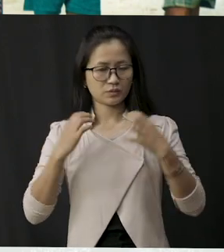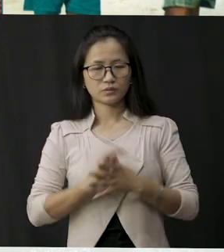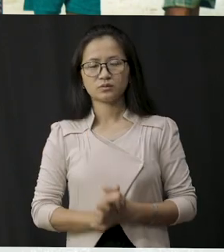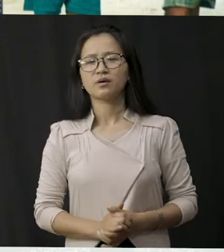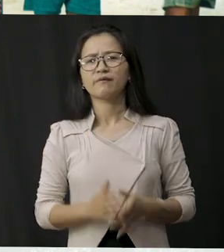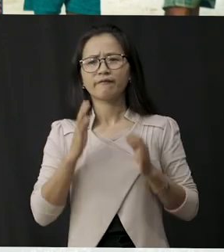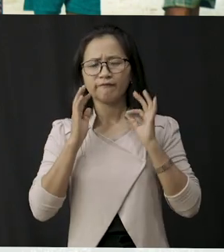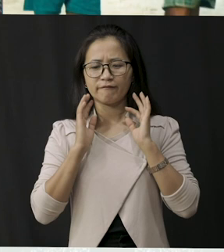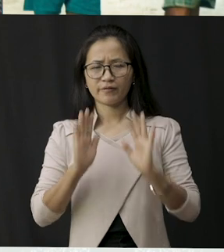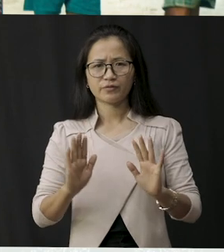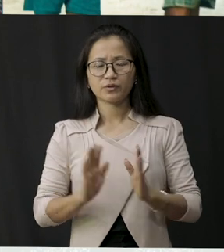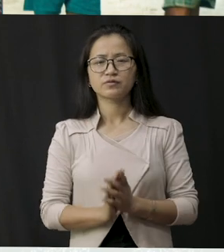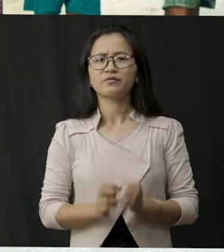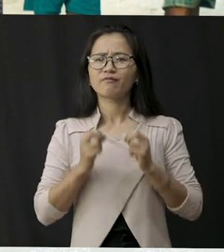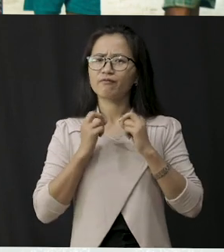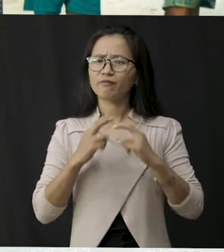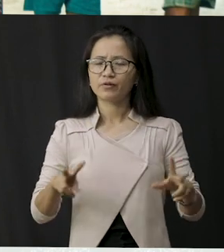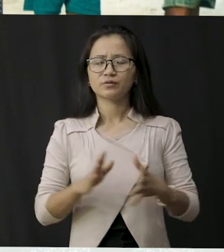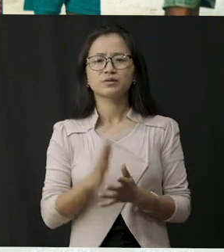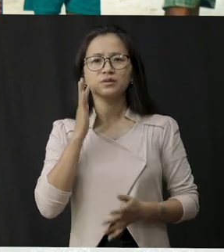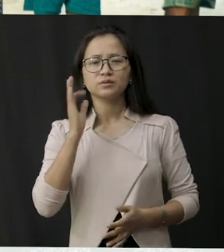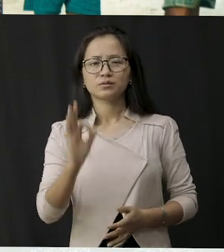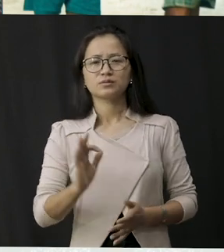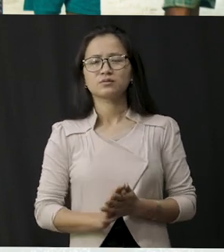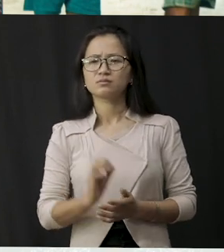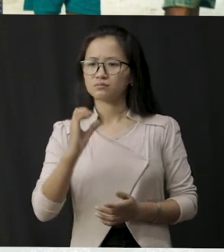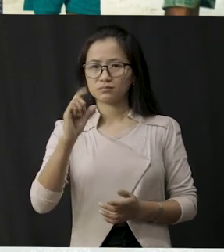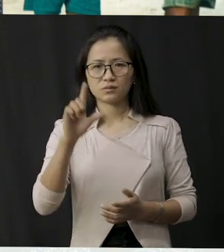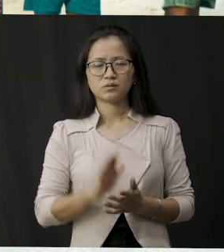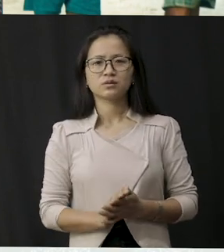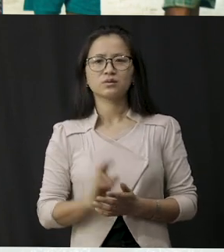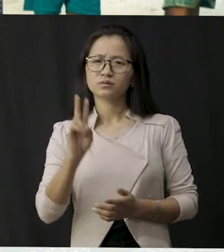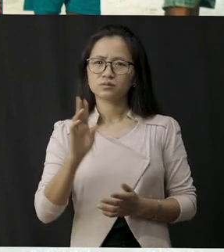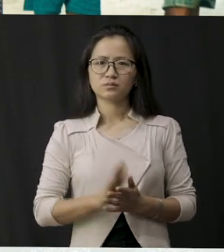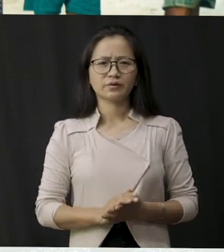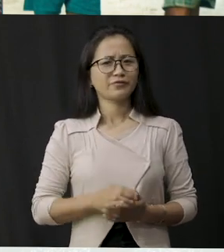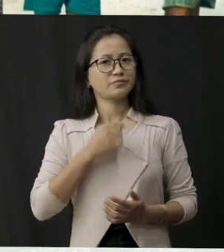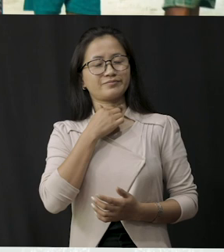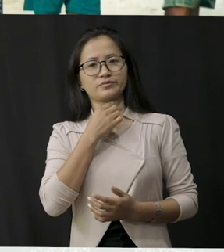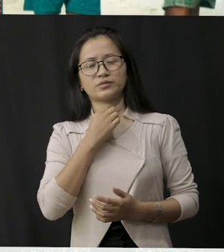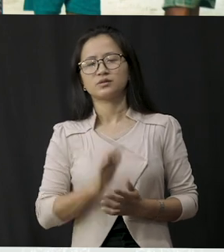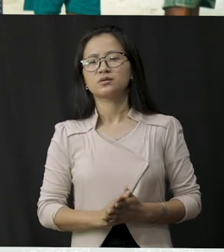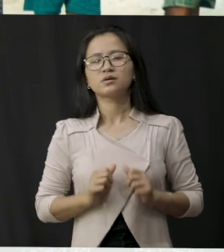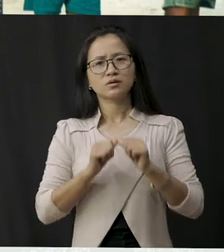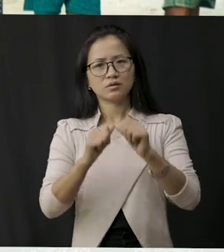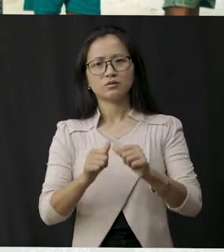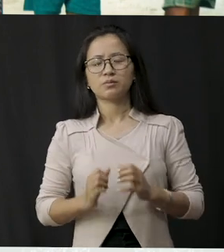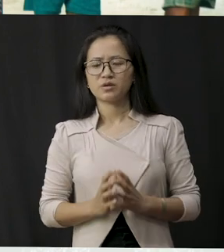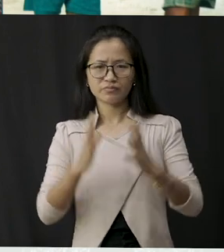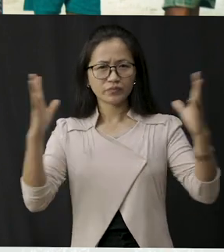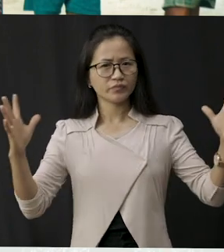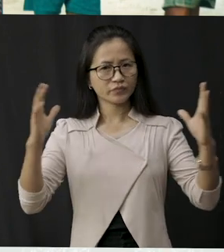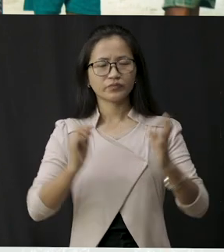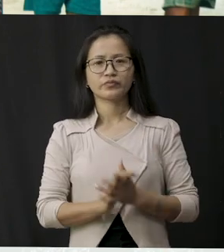is very important we all have to know and class two students you are very smart I know many answers there's many answers